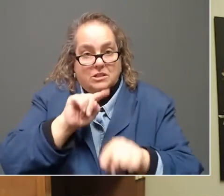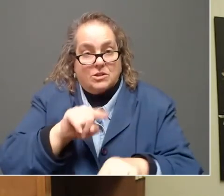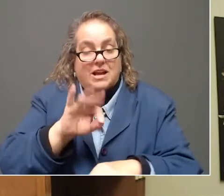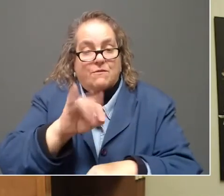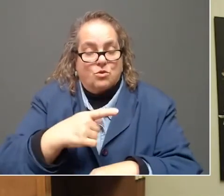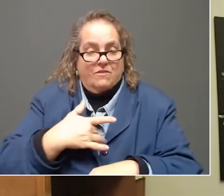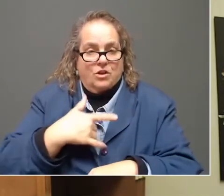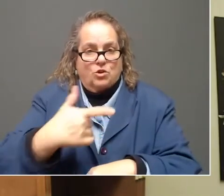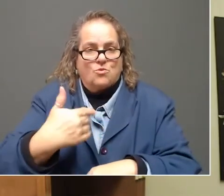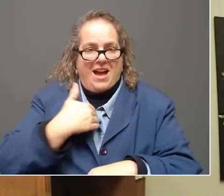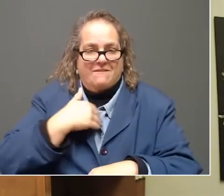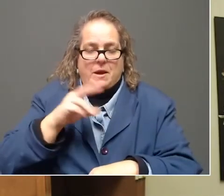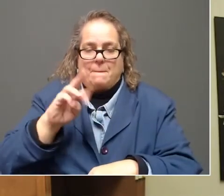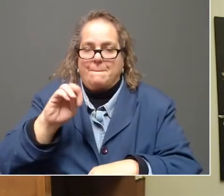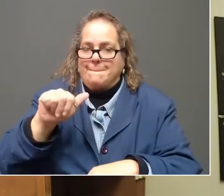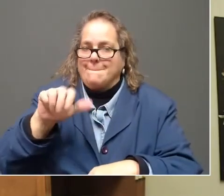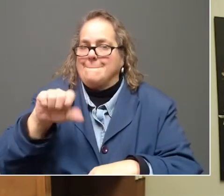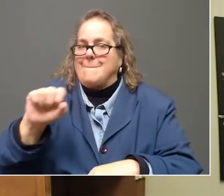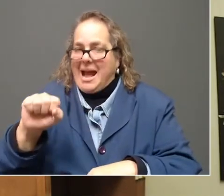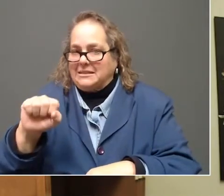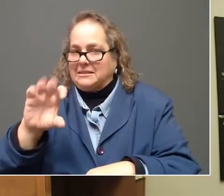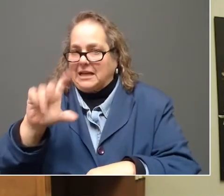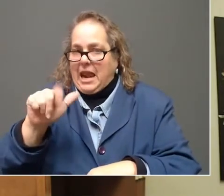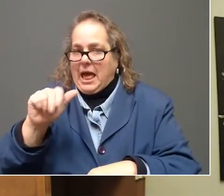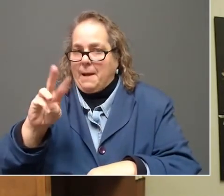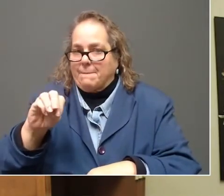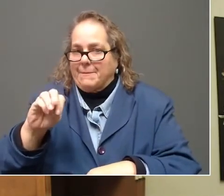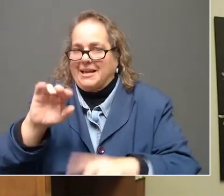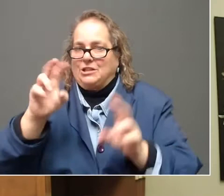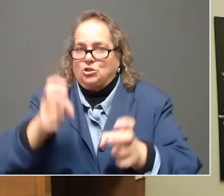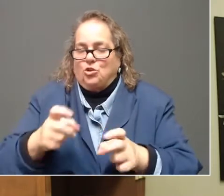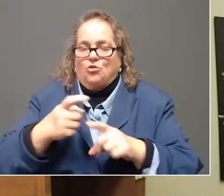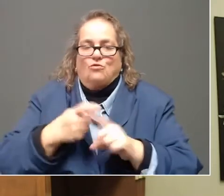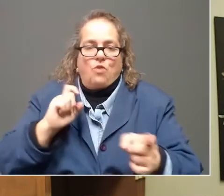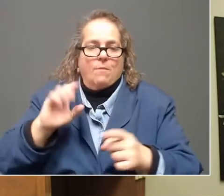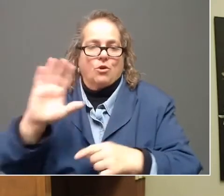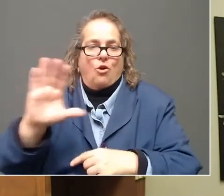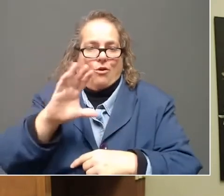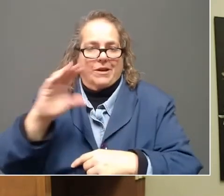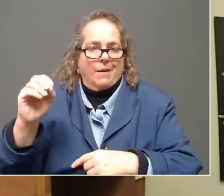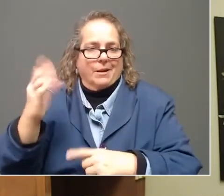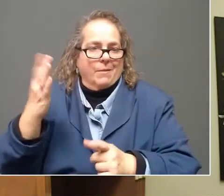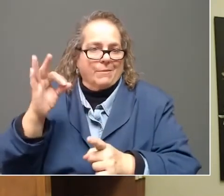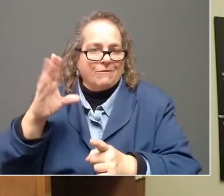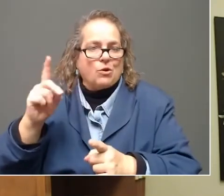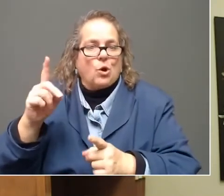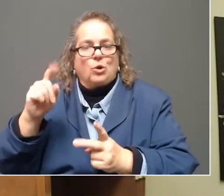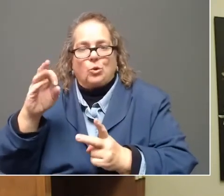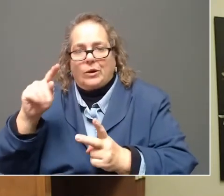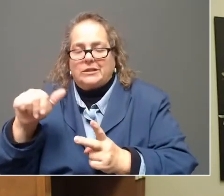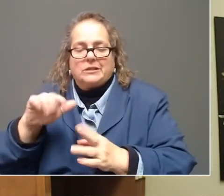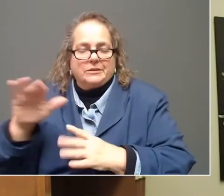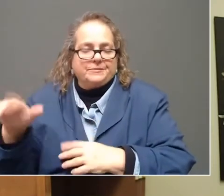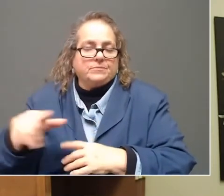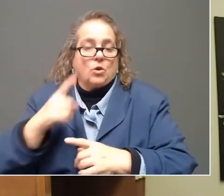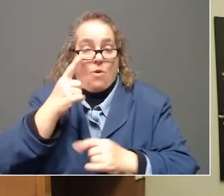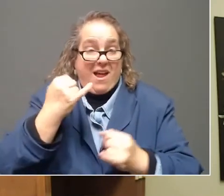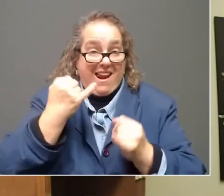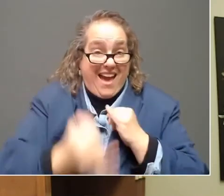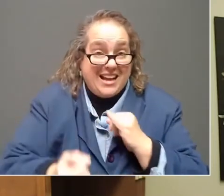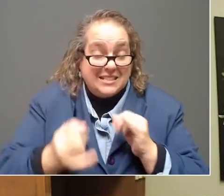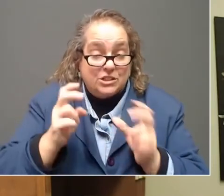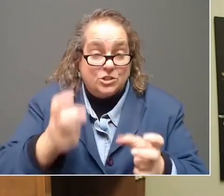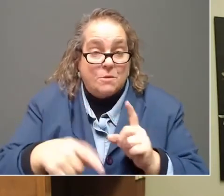mass claim issue. One last couple of issues about fraud and ID verifications.